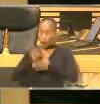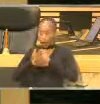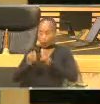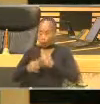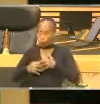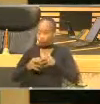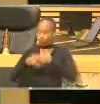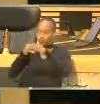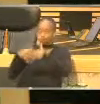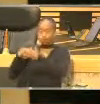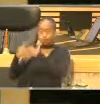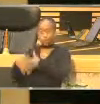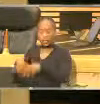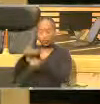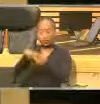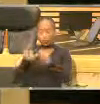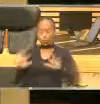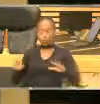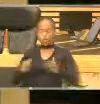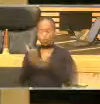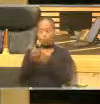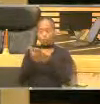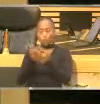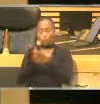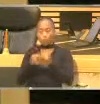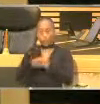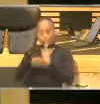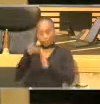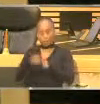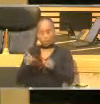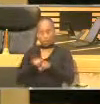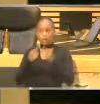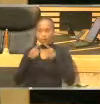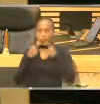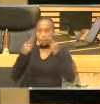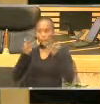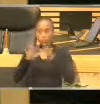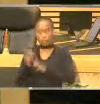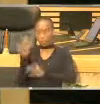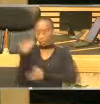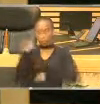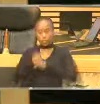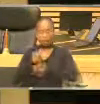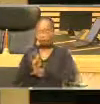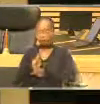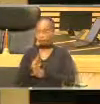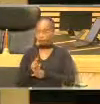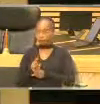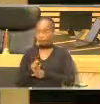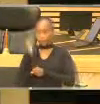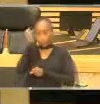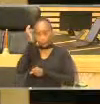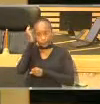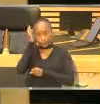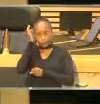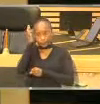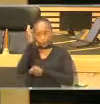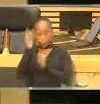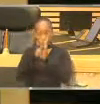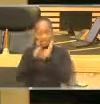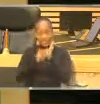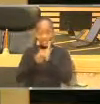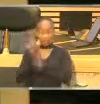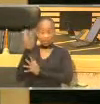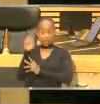socio-economic development, as we had declared last year. This Polish speech is strategically